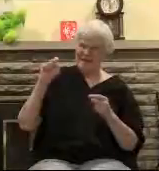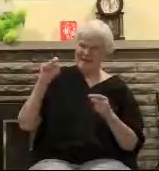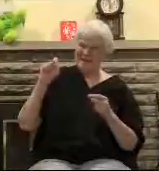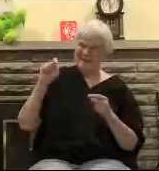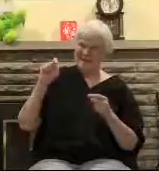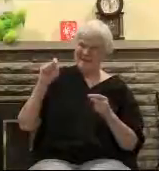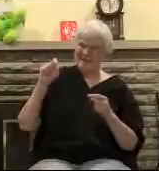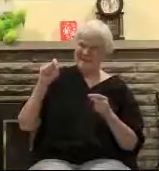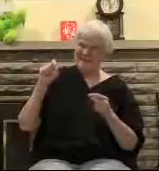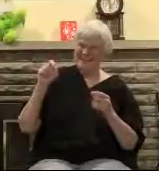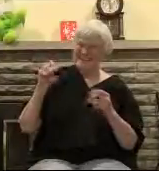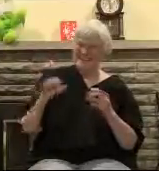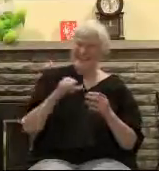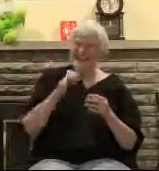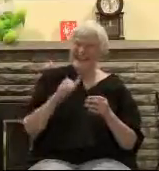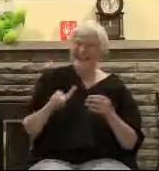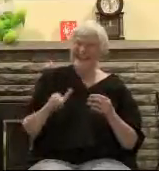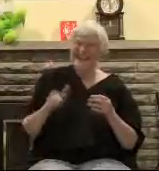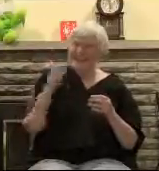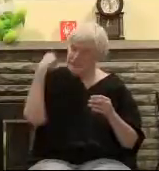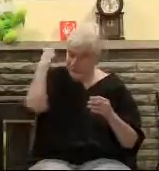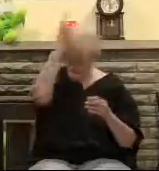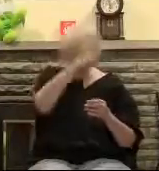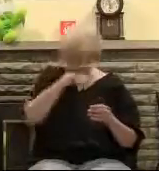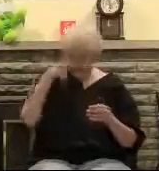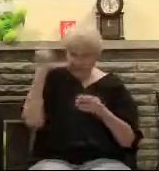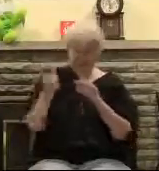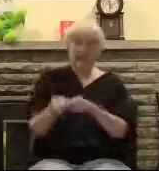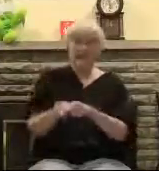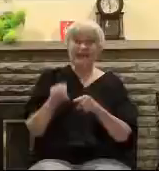scarce that has never had a dead body in it?